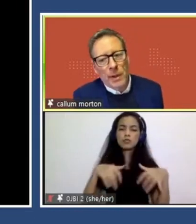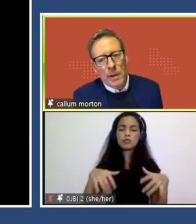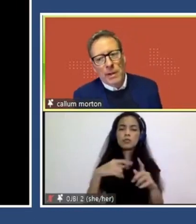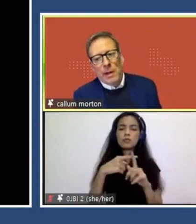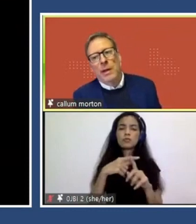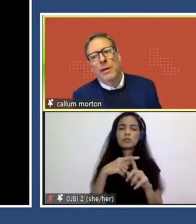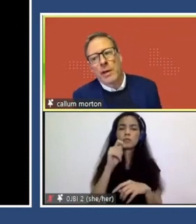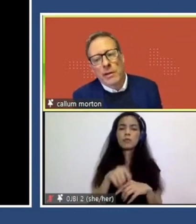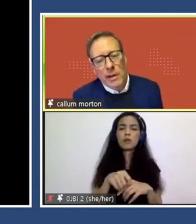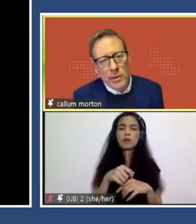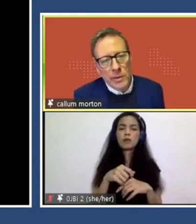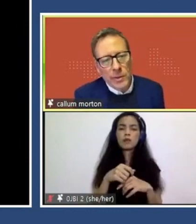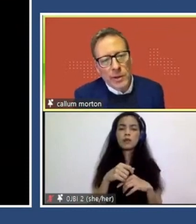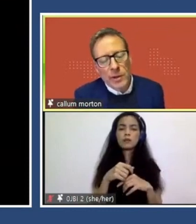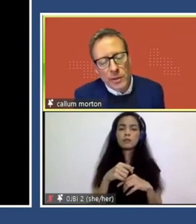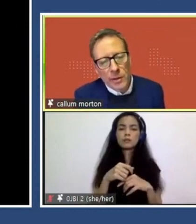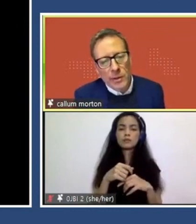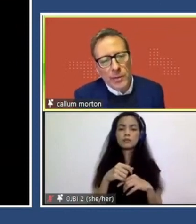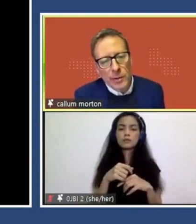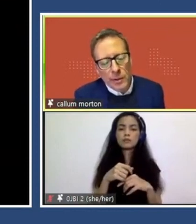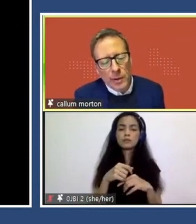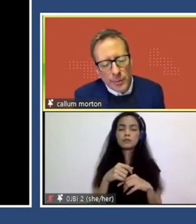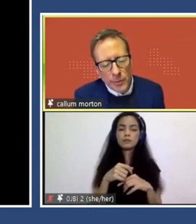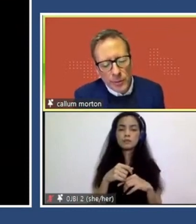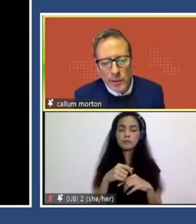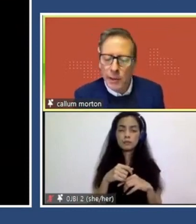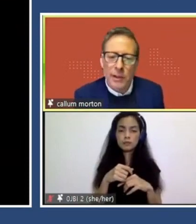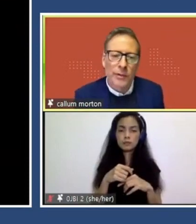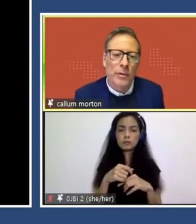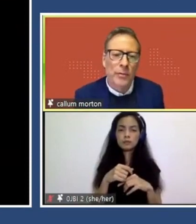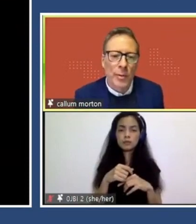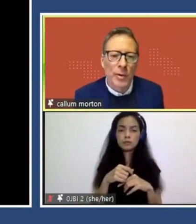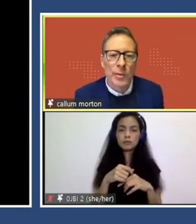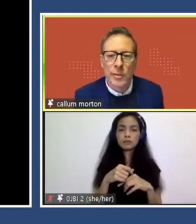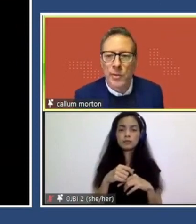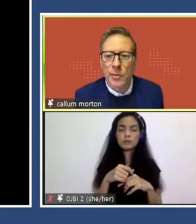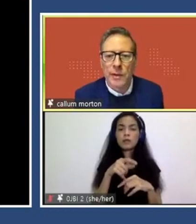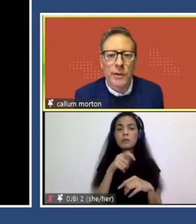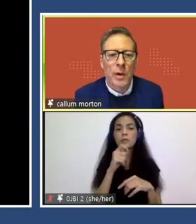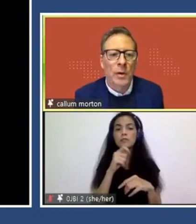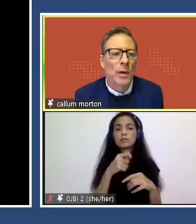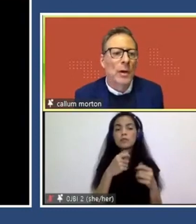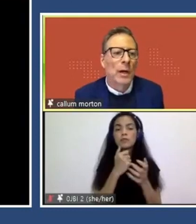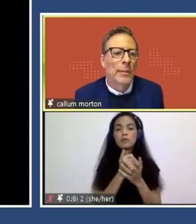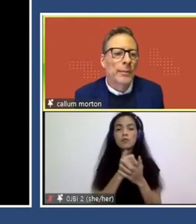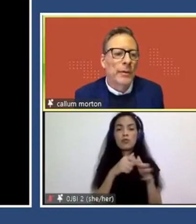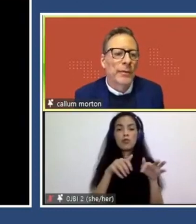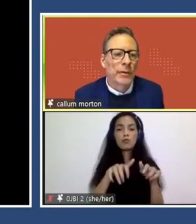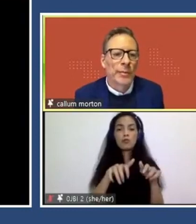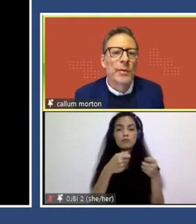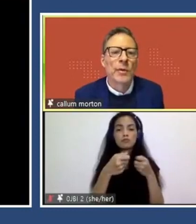used, um, CNC, which are community, you know, computer numerically controlled robots, which I'm sure many of you know,